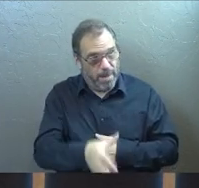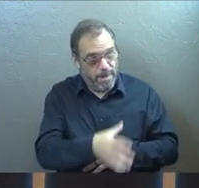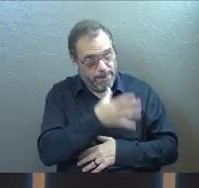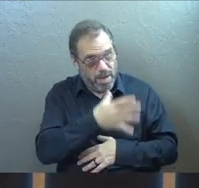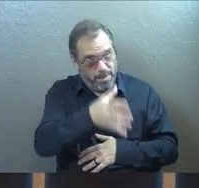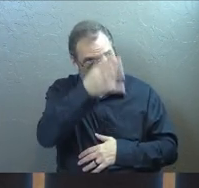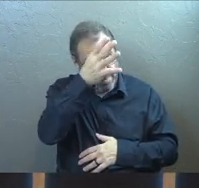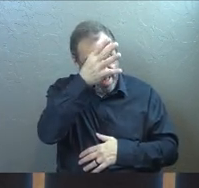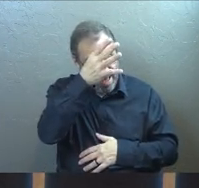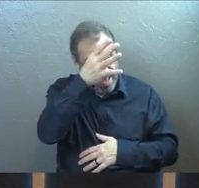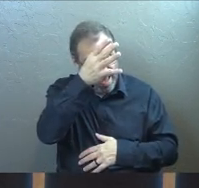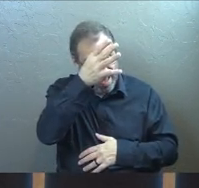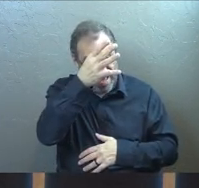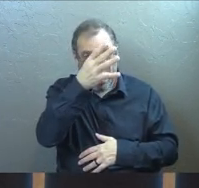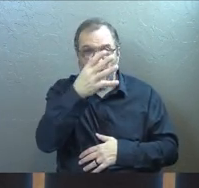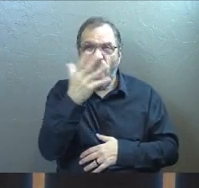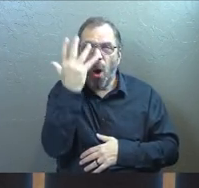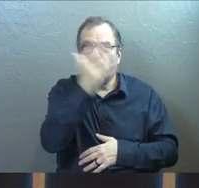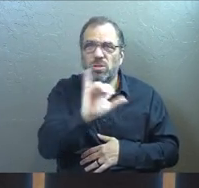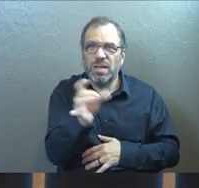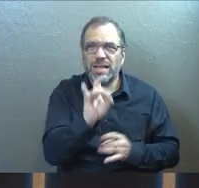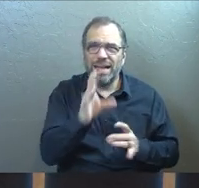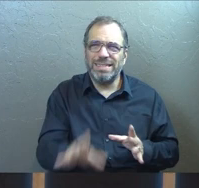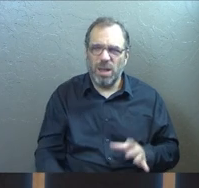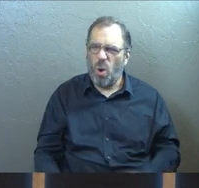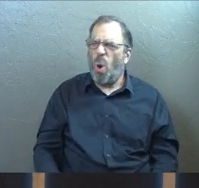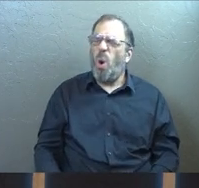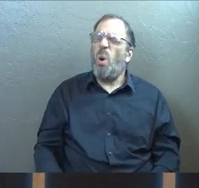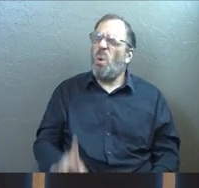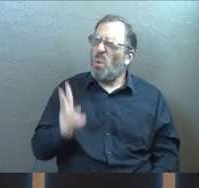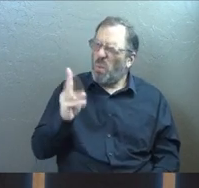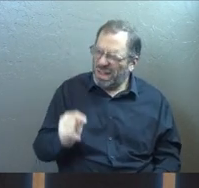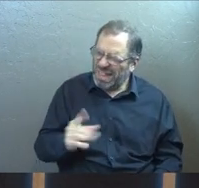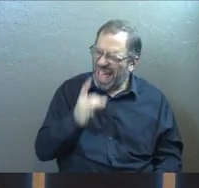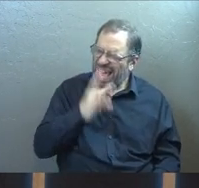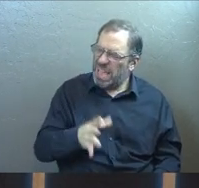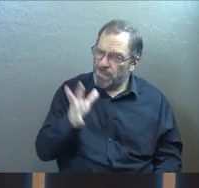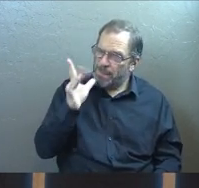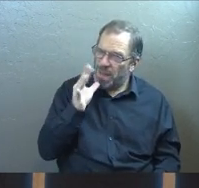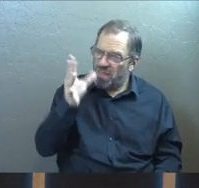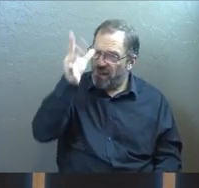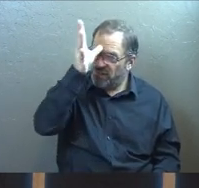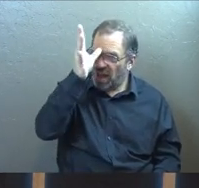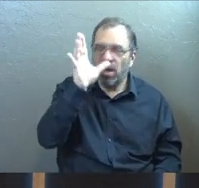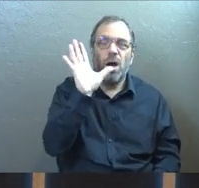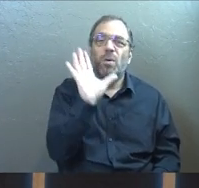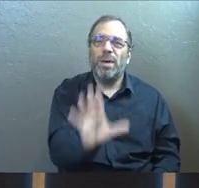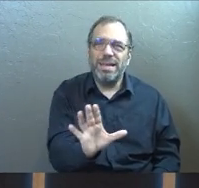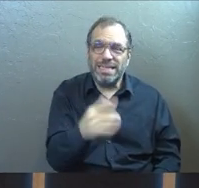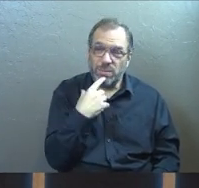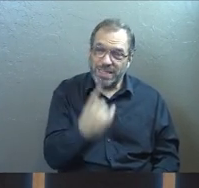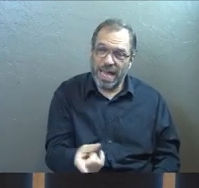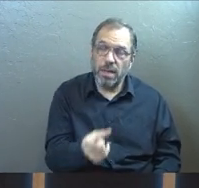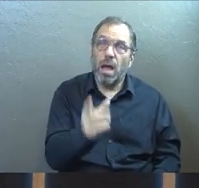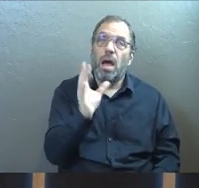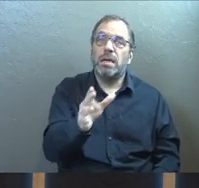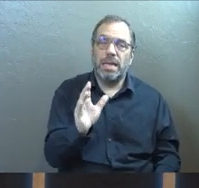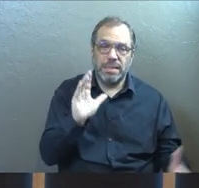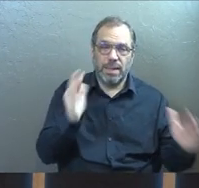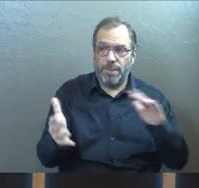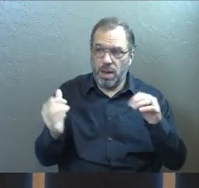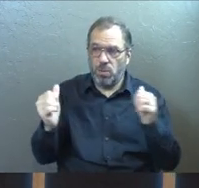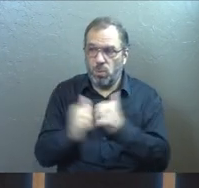father, it should almost look like hatred. And I know that's so weird to say, but that's what he said. Because in